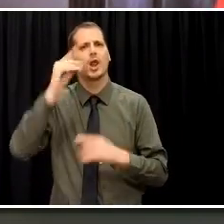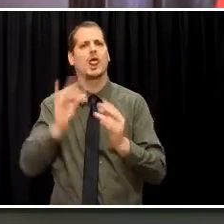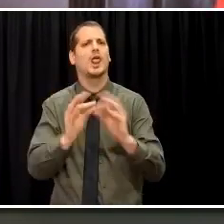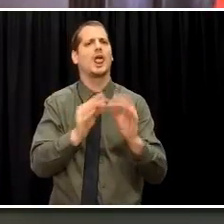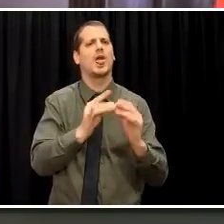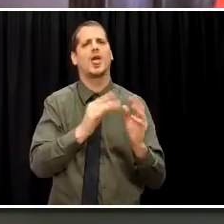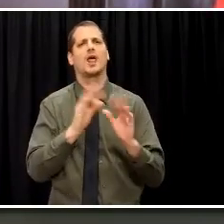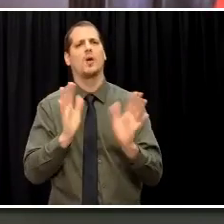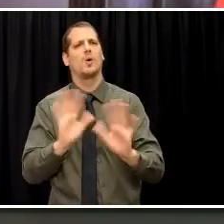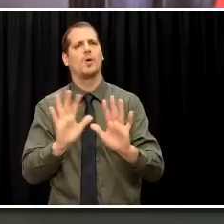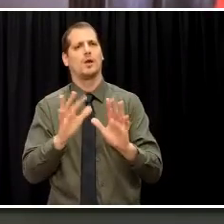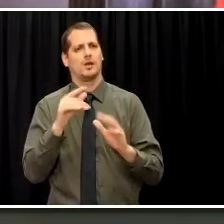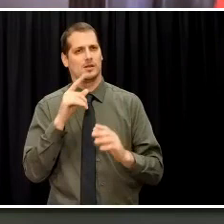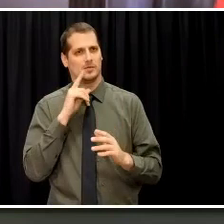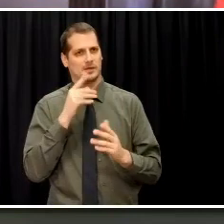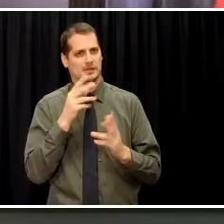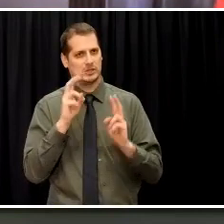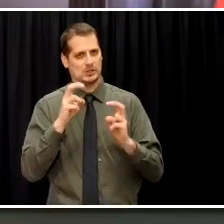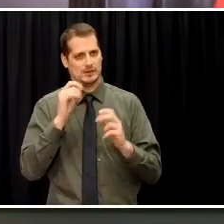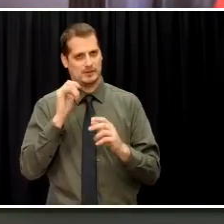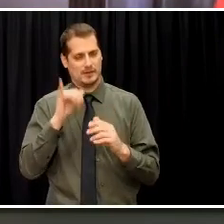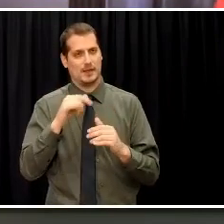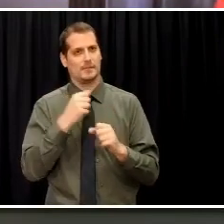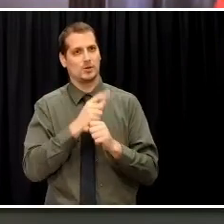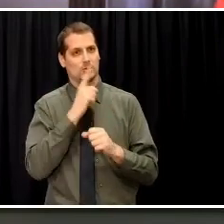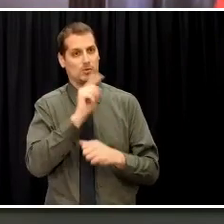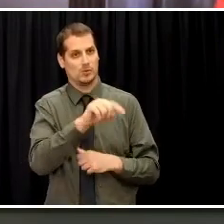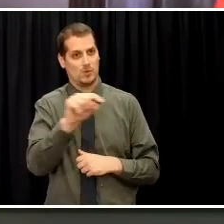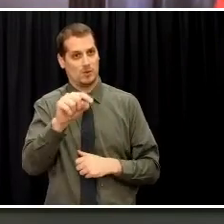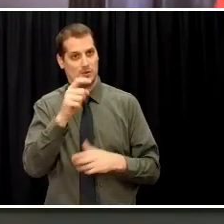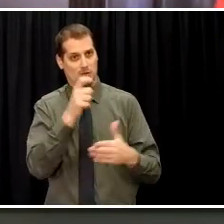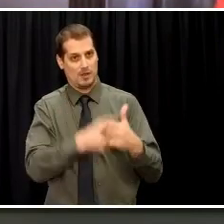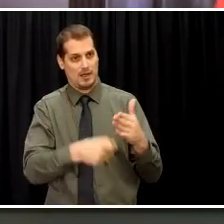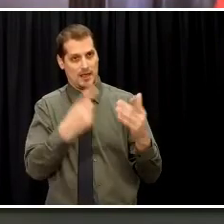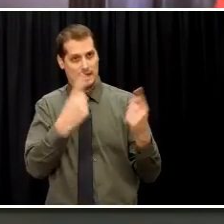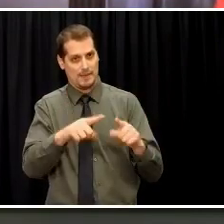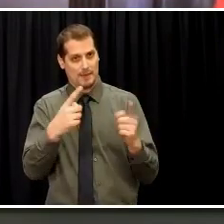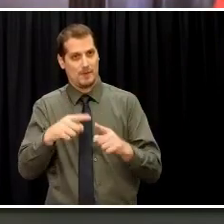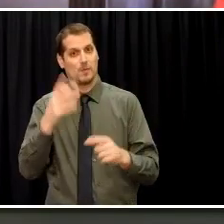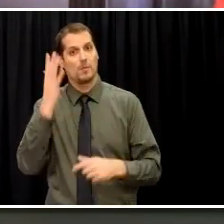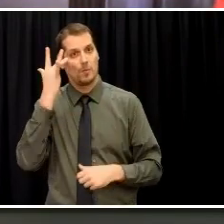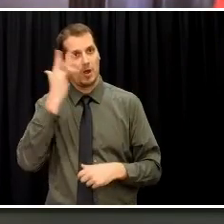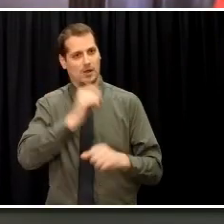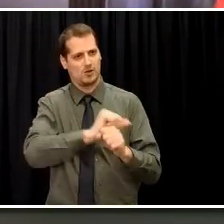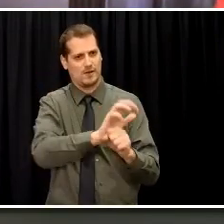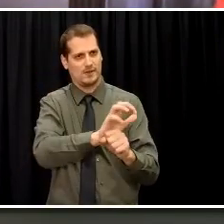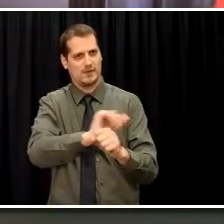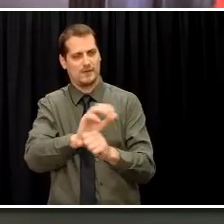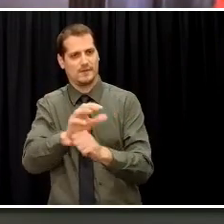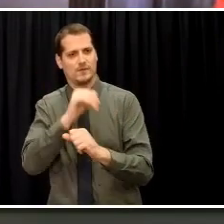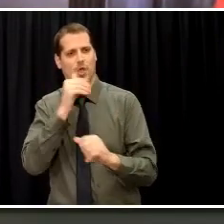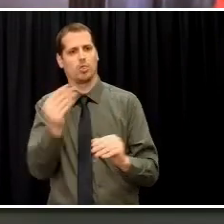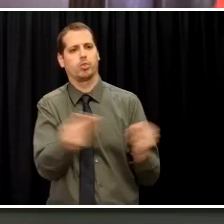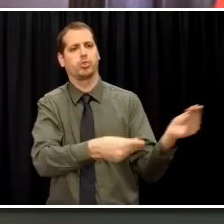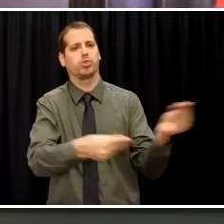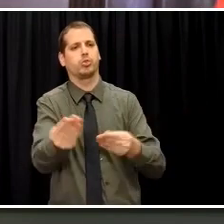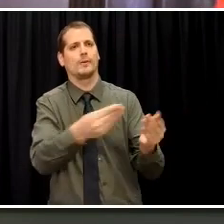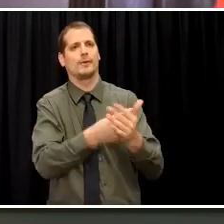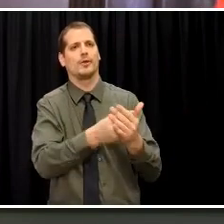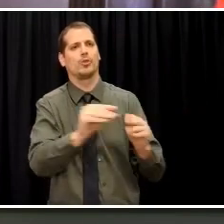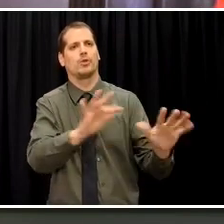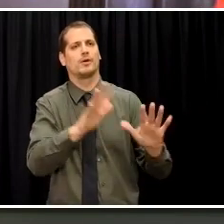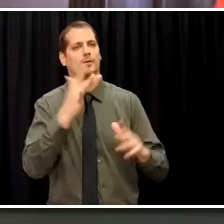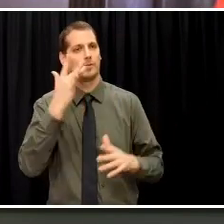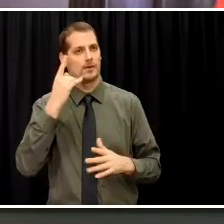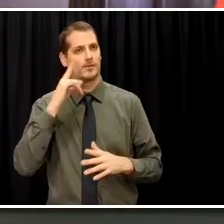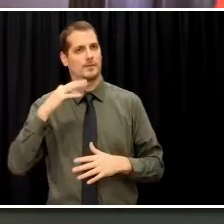issue of making sure that those costs that have been incurred on the benefit and